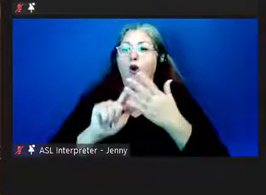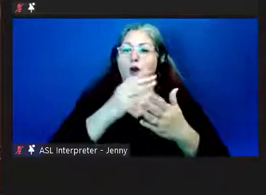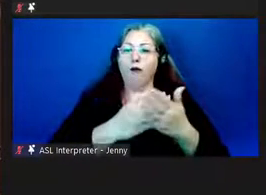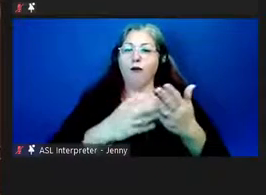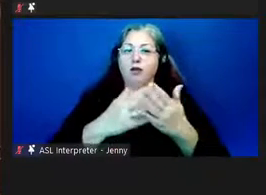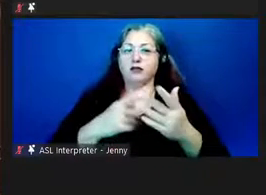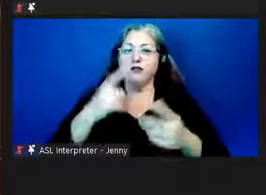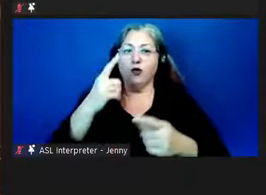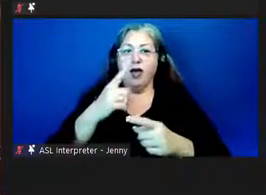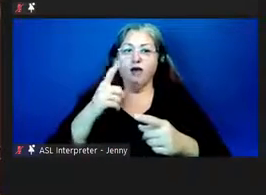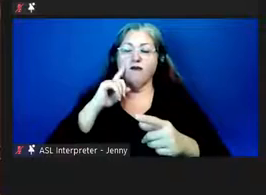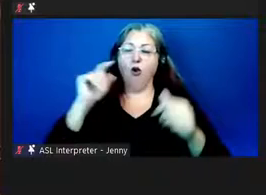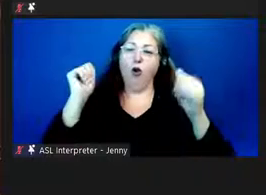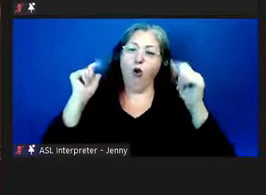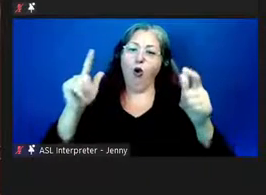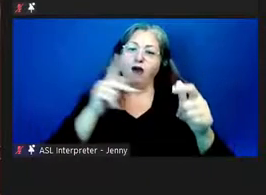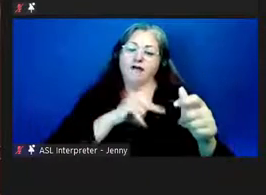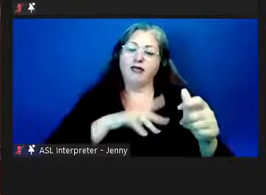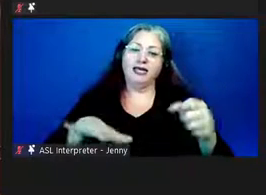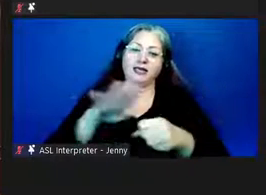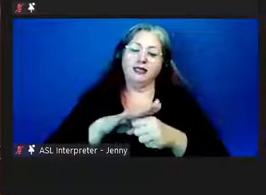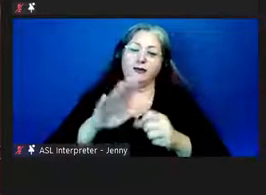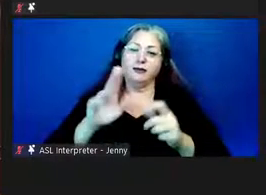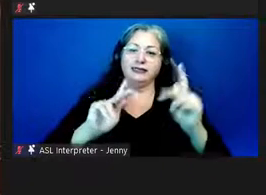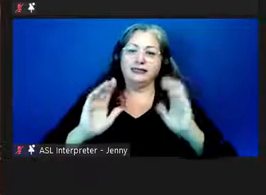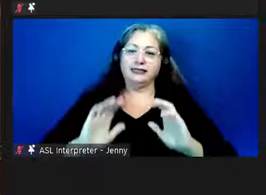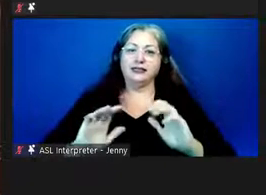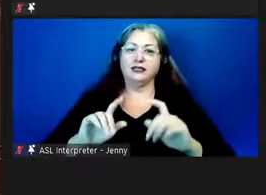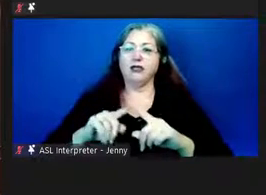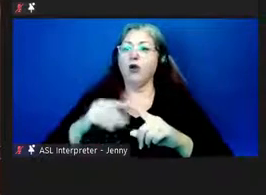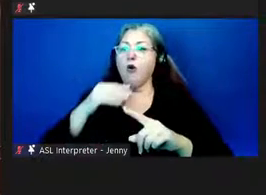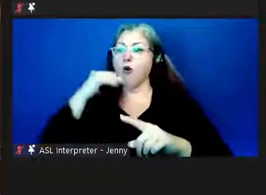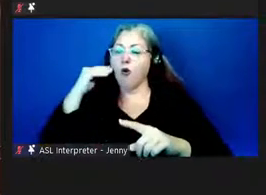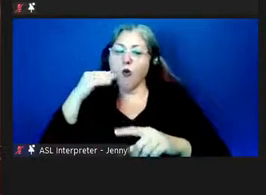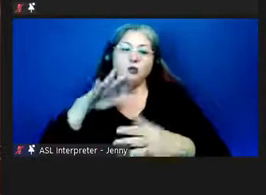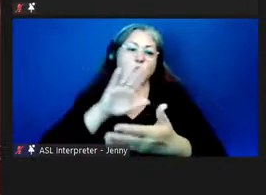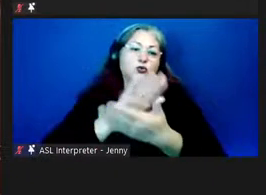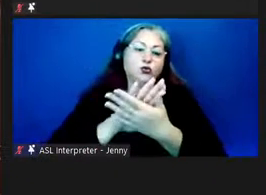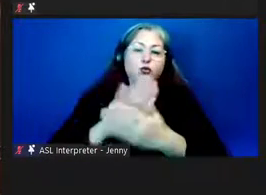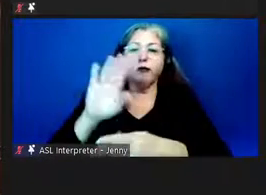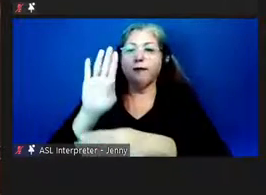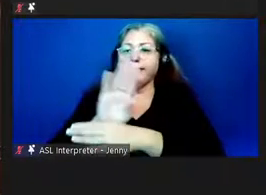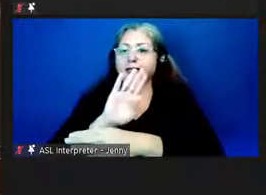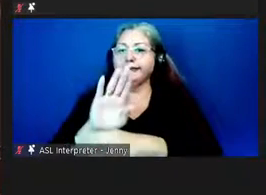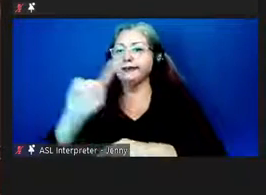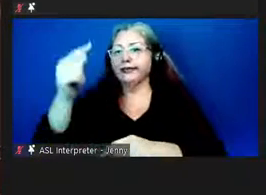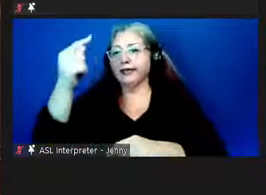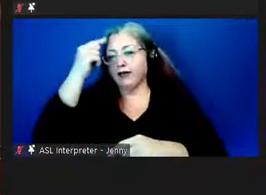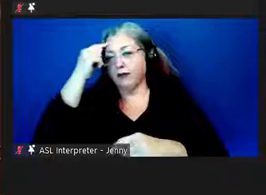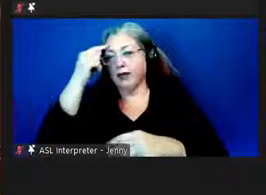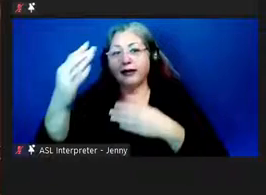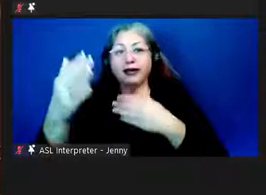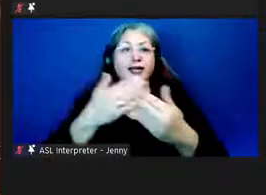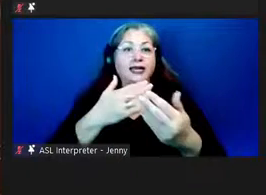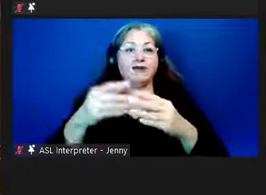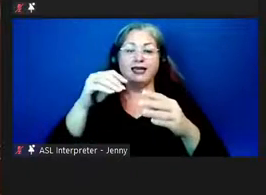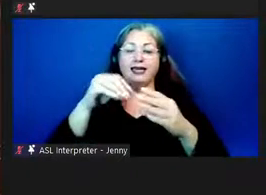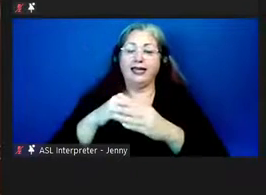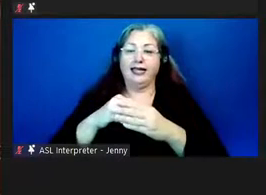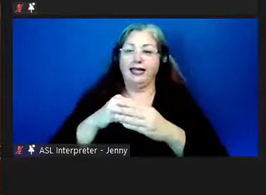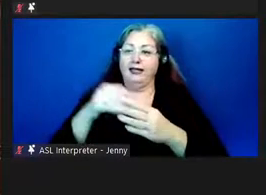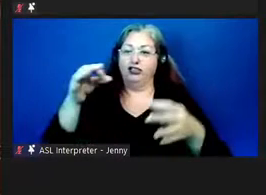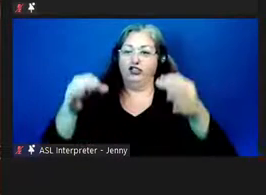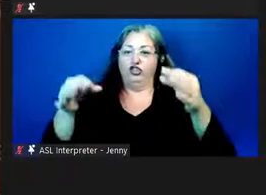by all of the kingdom citizens, from our homes and schools to businesses and government, and even the halls of justice.